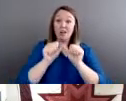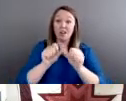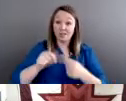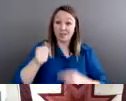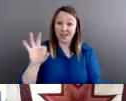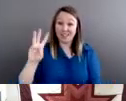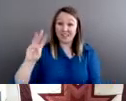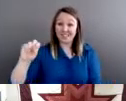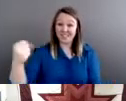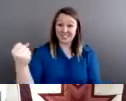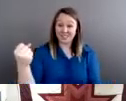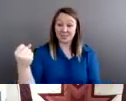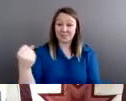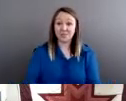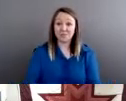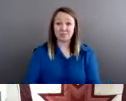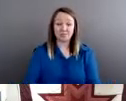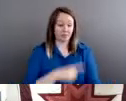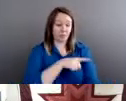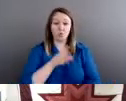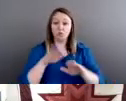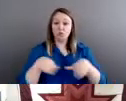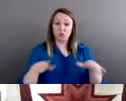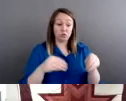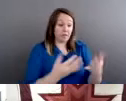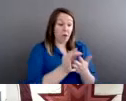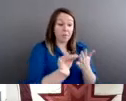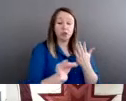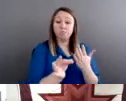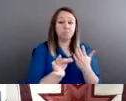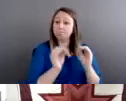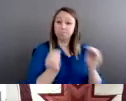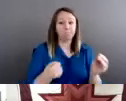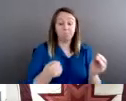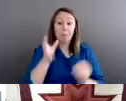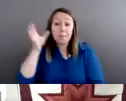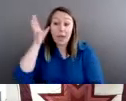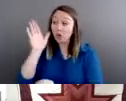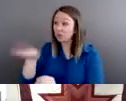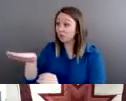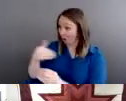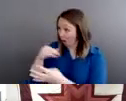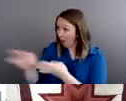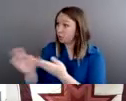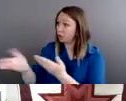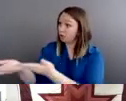So these children were not given a choice. Their parents were not given a choice. This was expected.